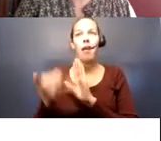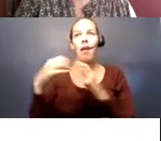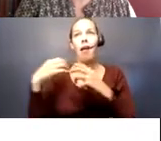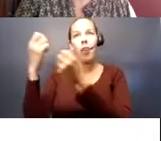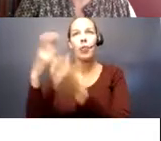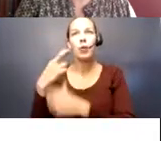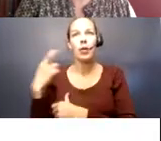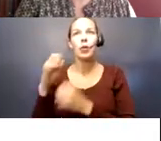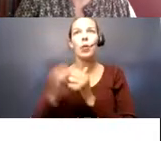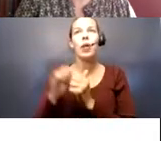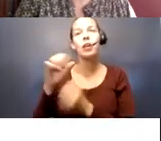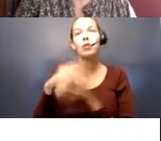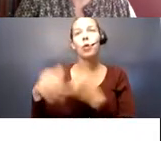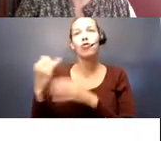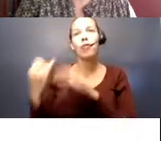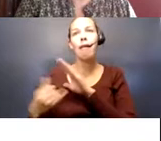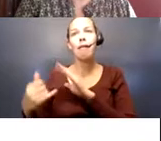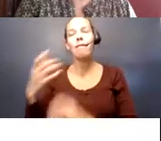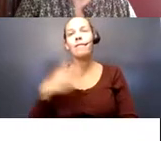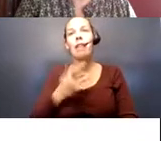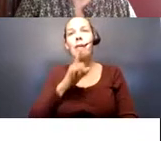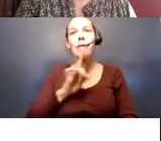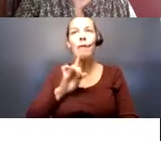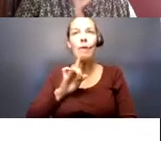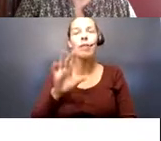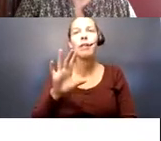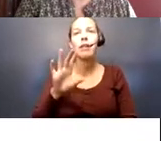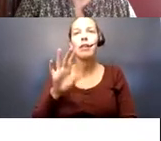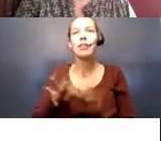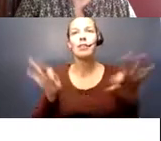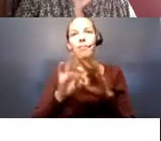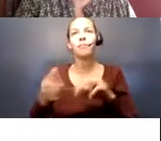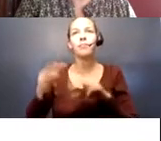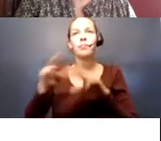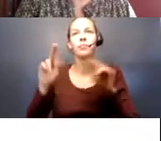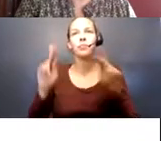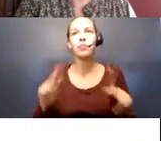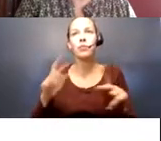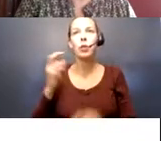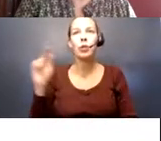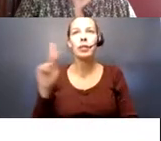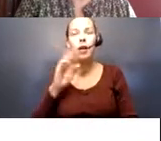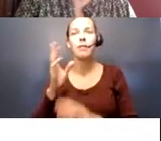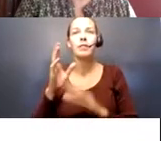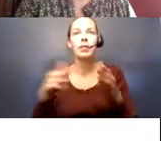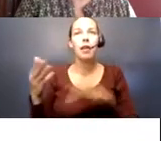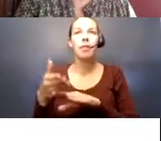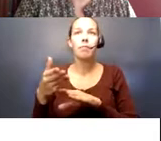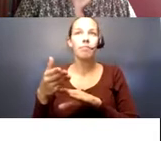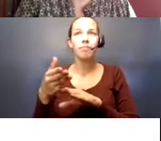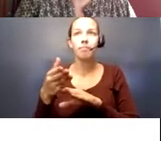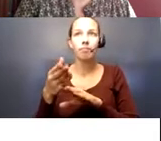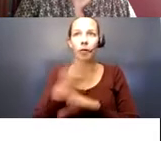social isolation and loneliness. So, things like it's significantly increasing a person's risk of premature death. It also being